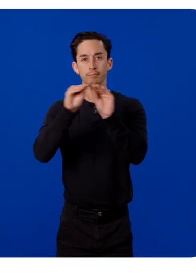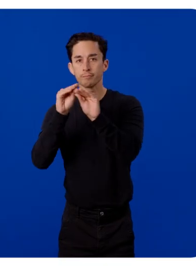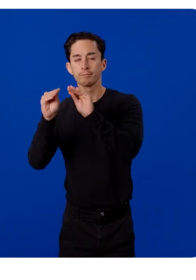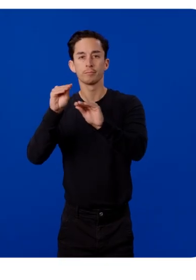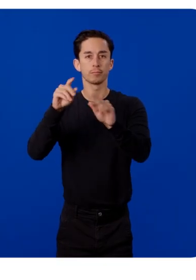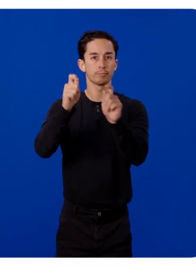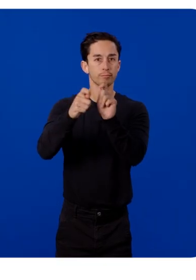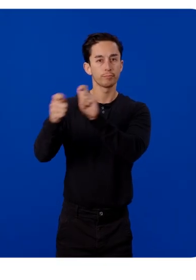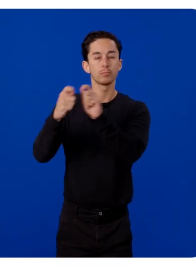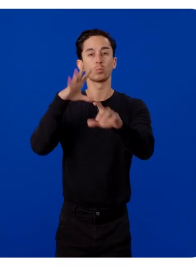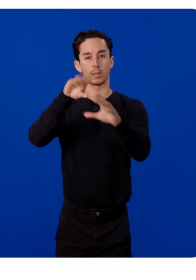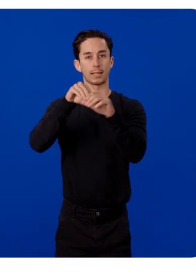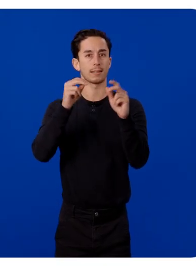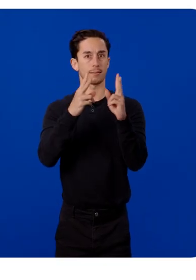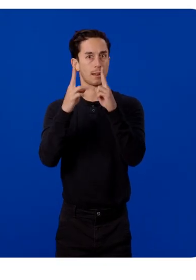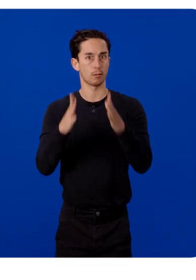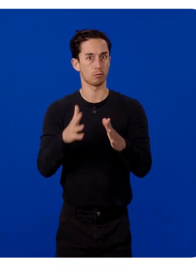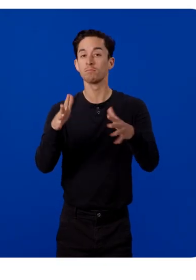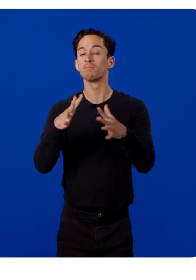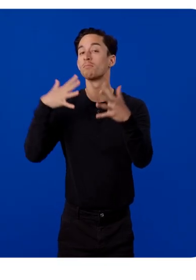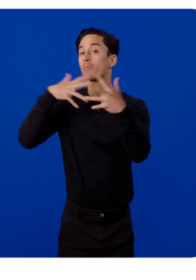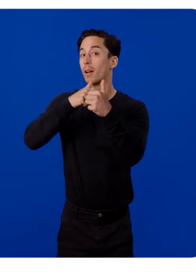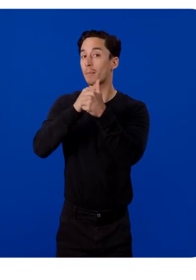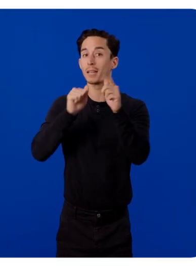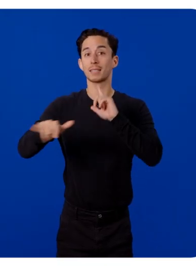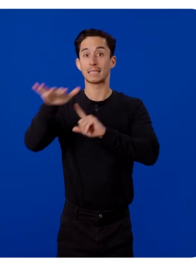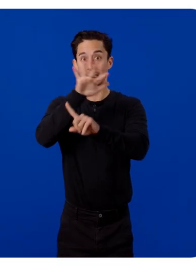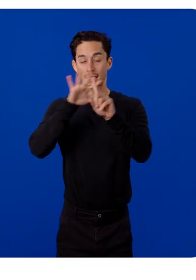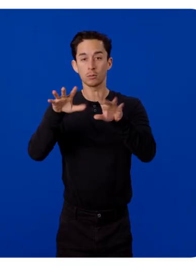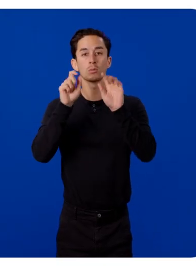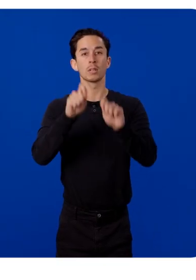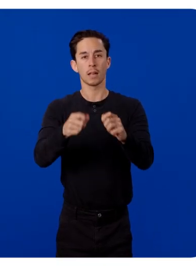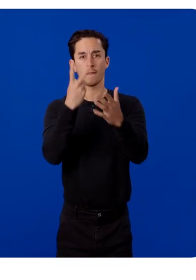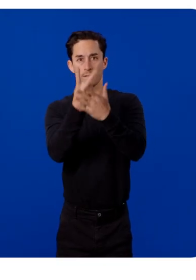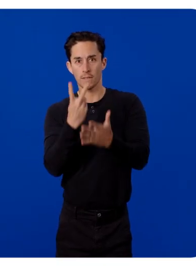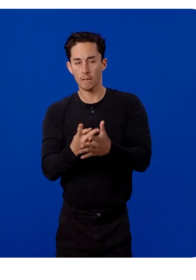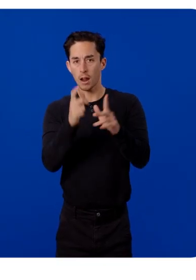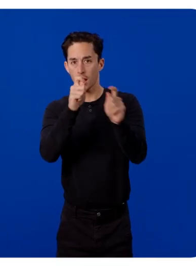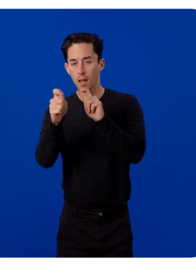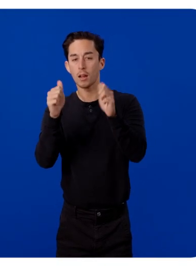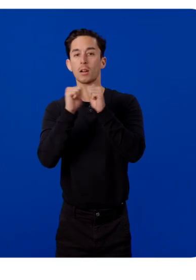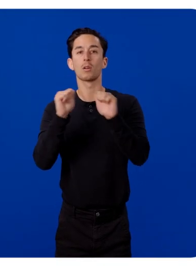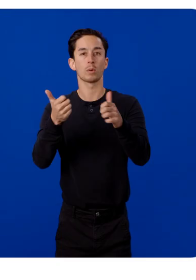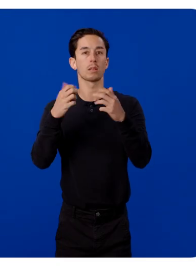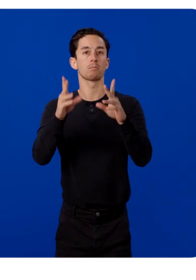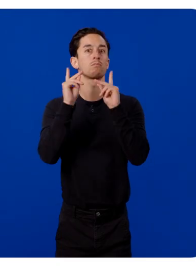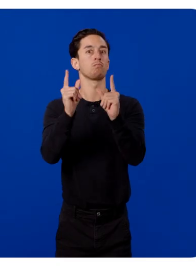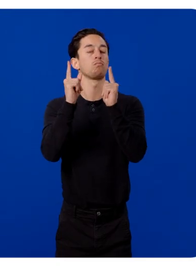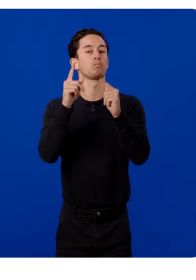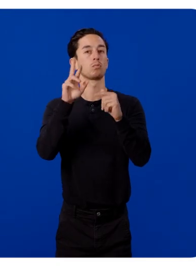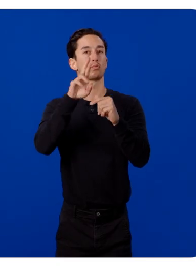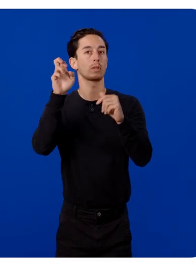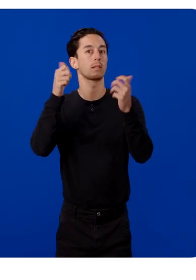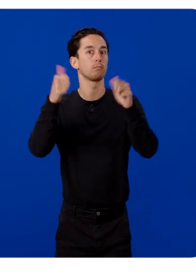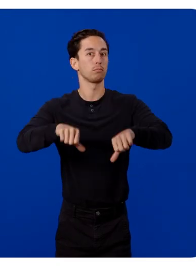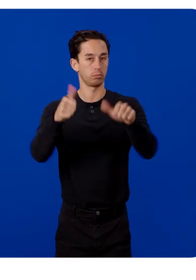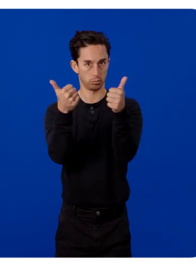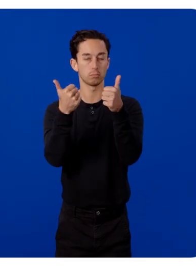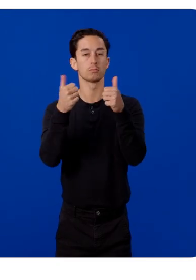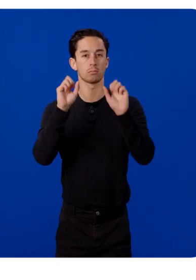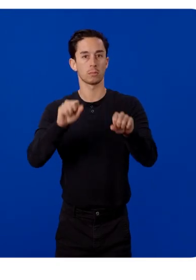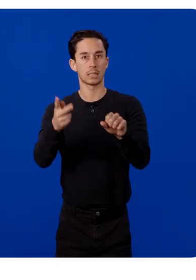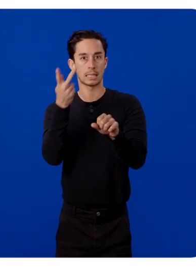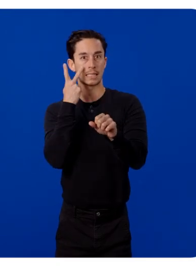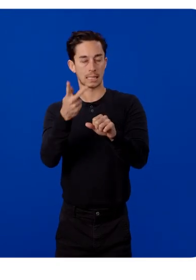the editor. After you update your scene, you can quickly verify changes with Spatial SDK's Hot Reload feature. Just save your work in